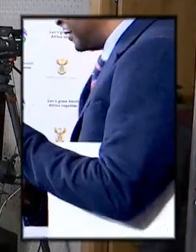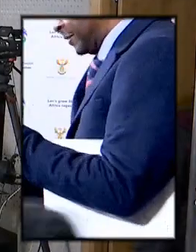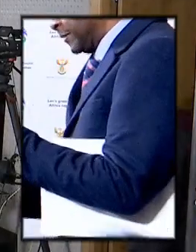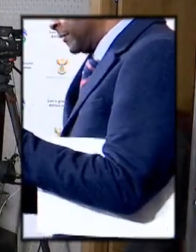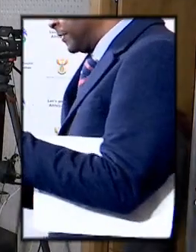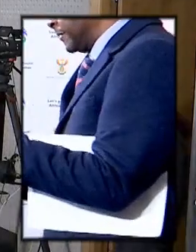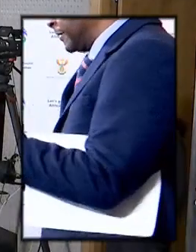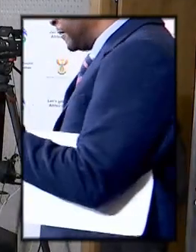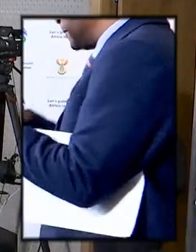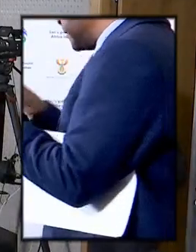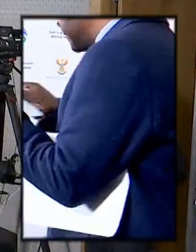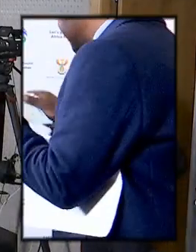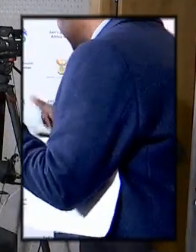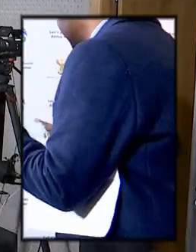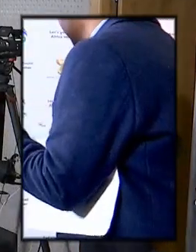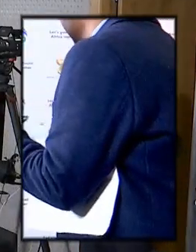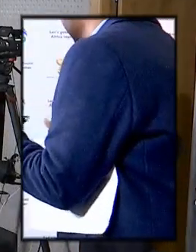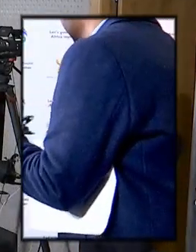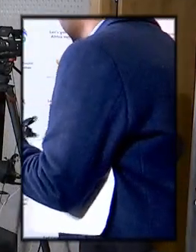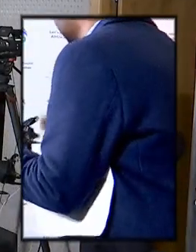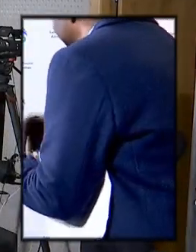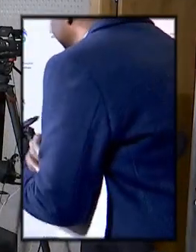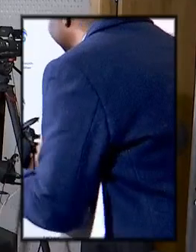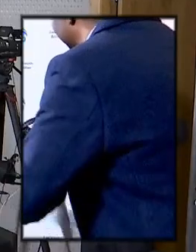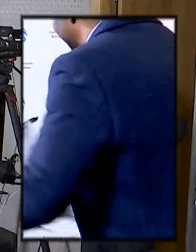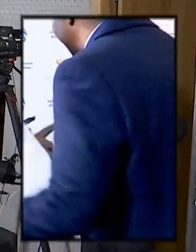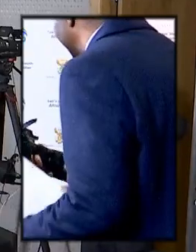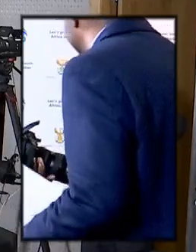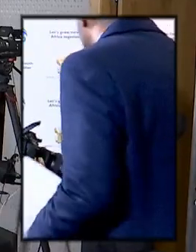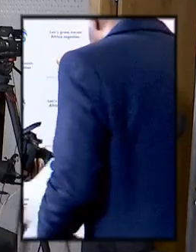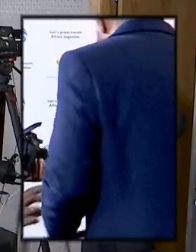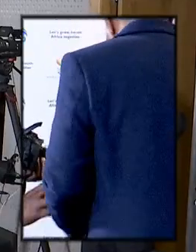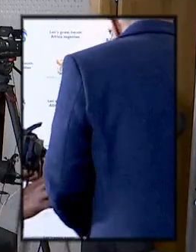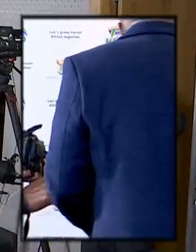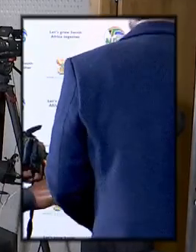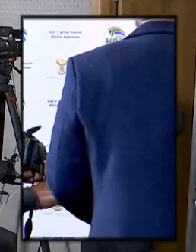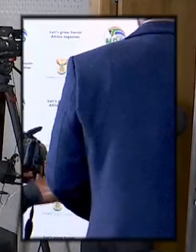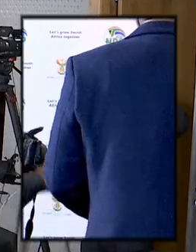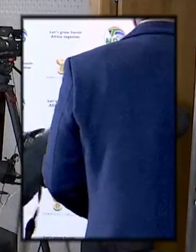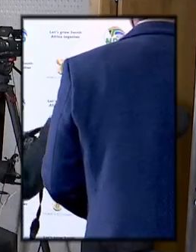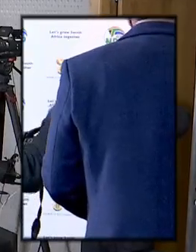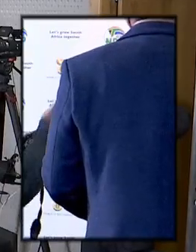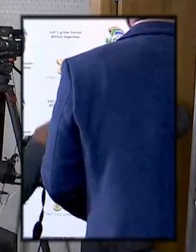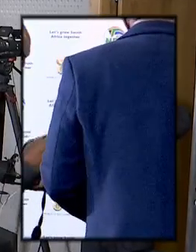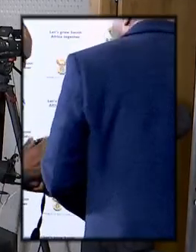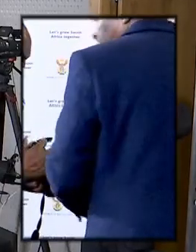I was very surprised that they really stuck to VBS I think because people are so keen to know about this